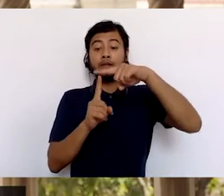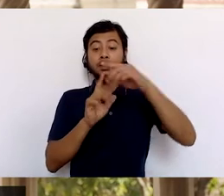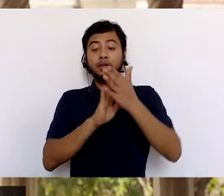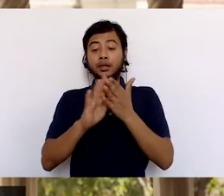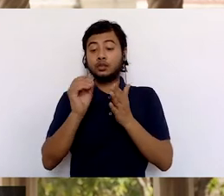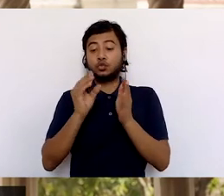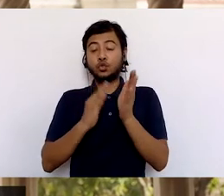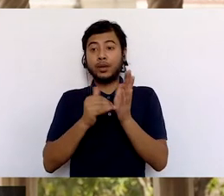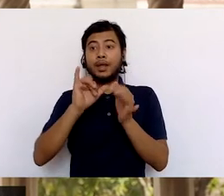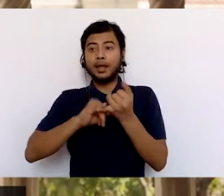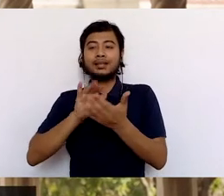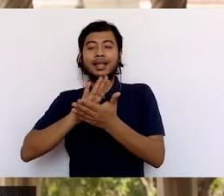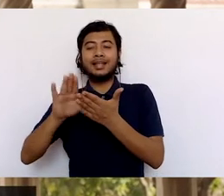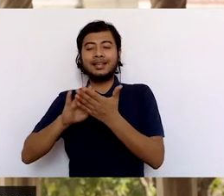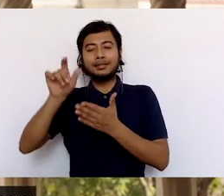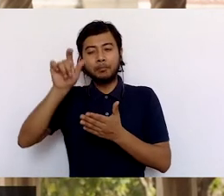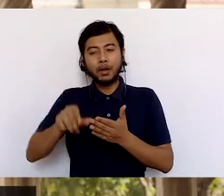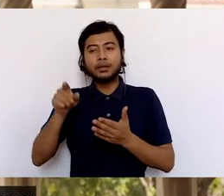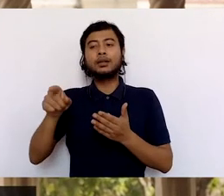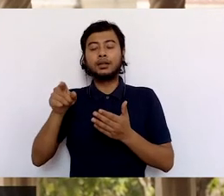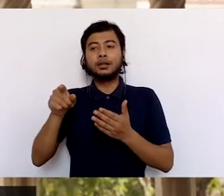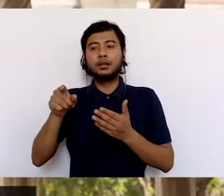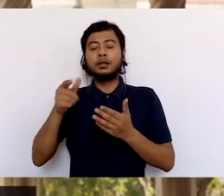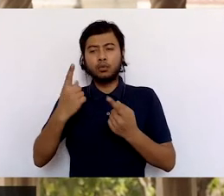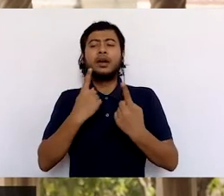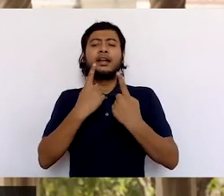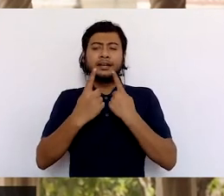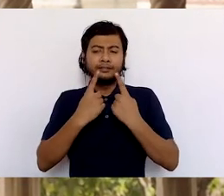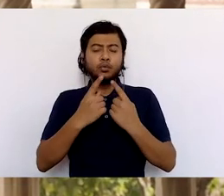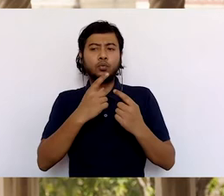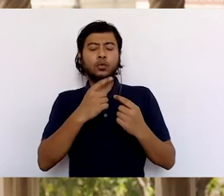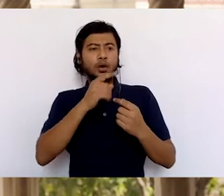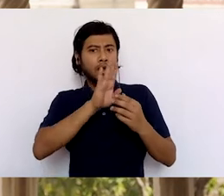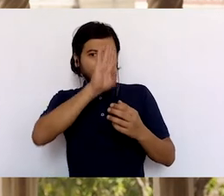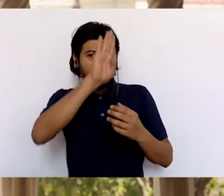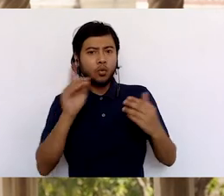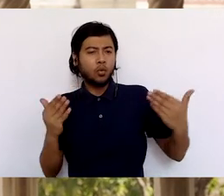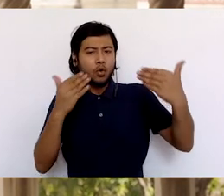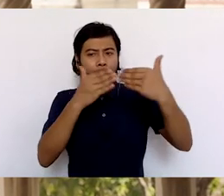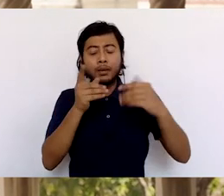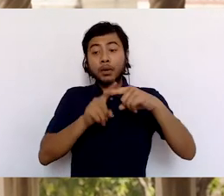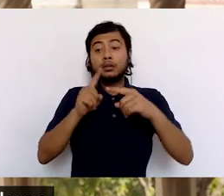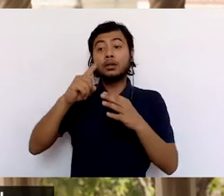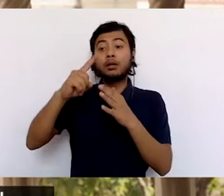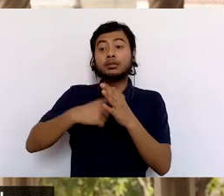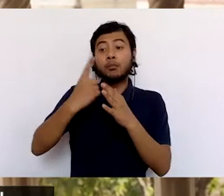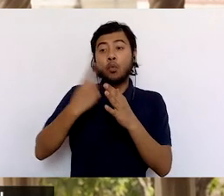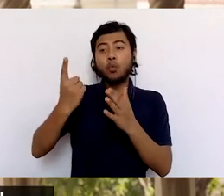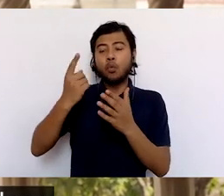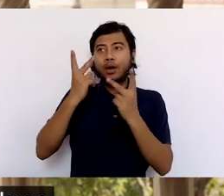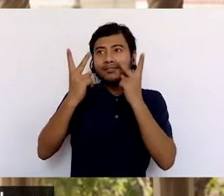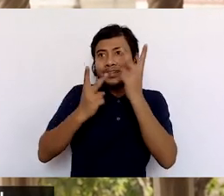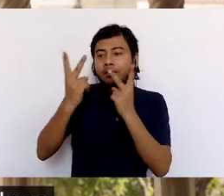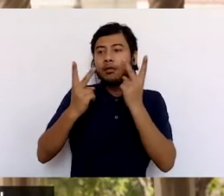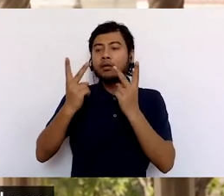Thomas Holbein Hendley, also tells us that the Maharaja's photography rooms were above his drawing room, in what is still the